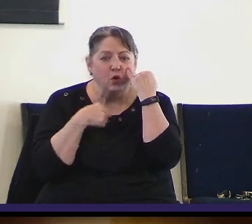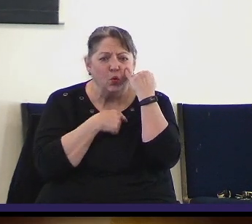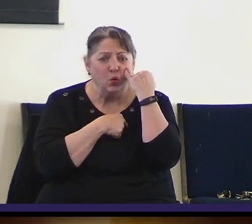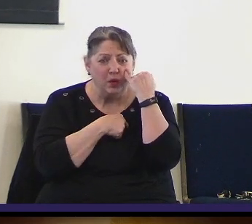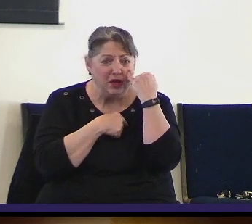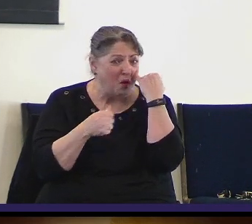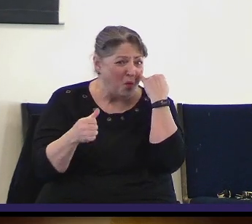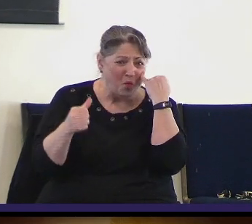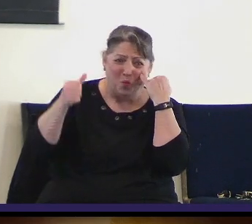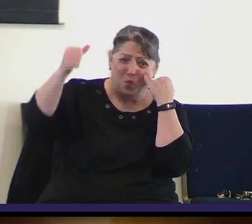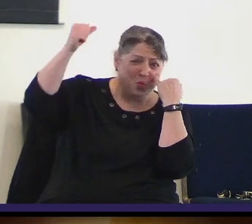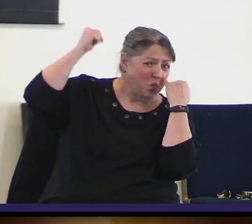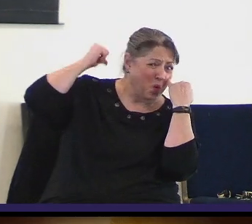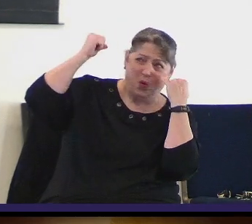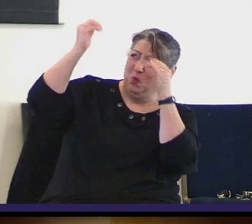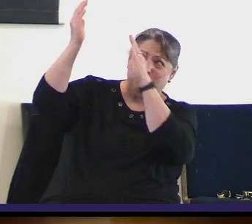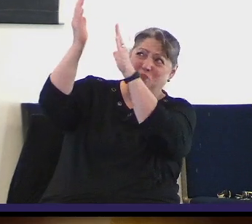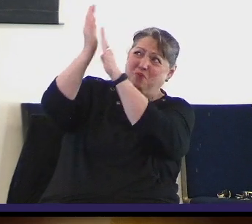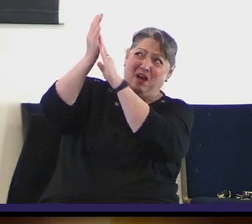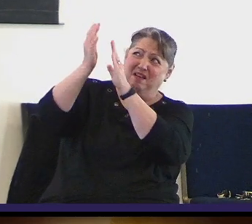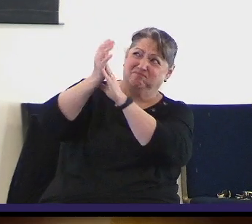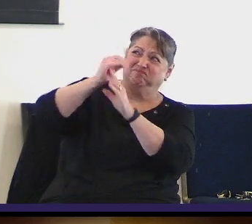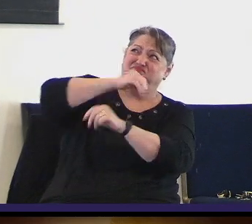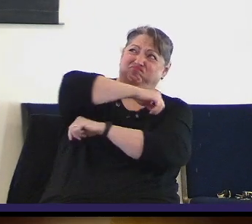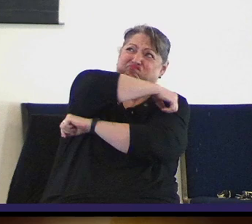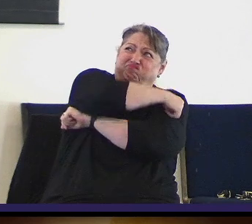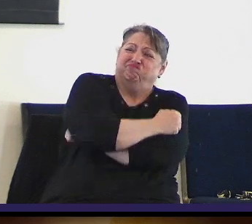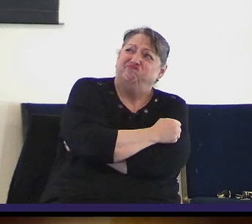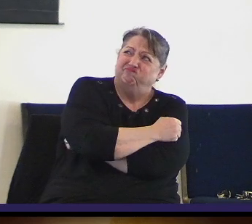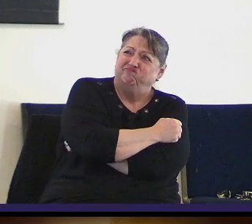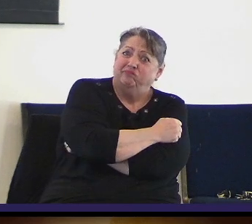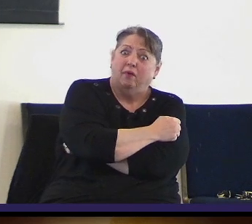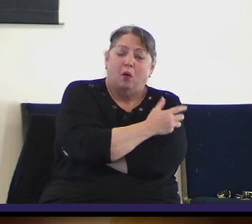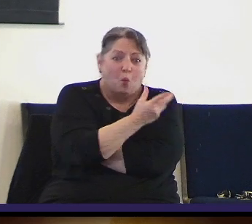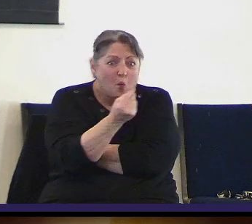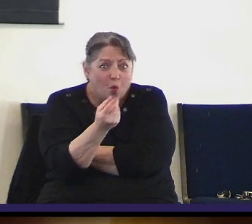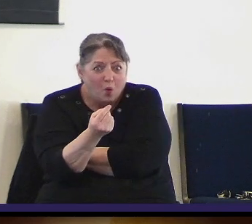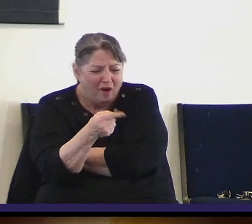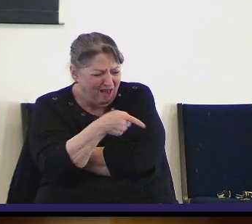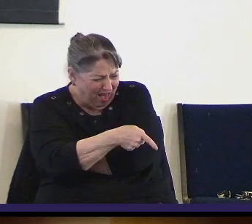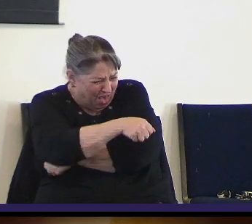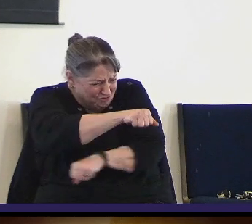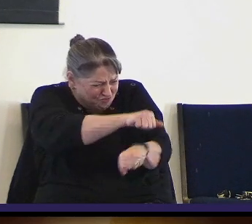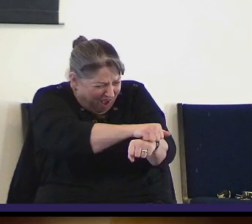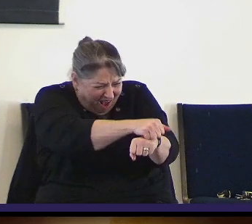not praise the Lord, praise God, then the rocks will cry out.